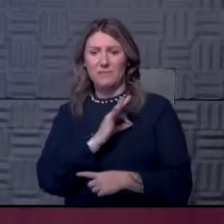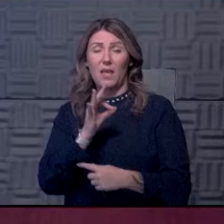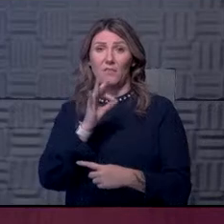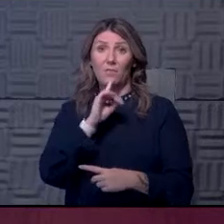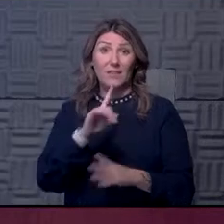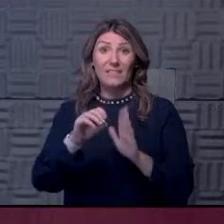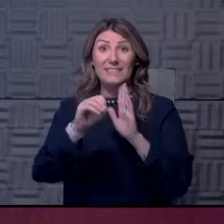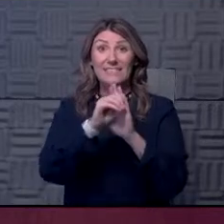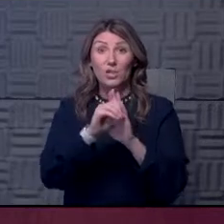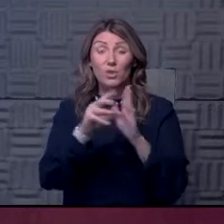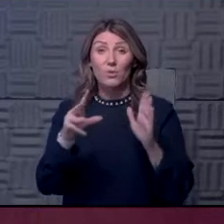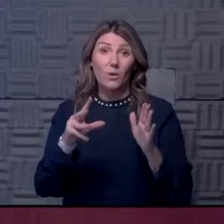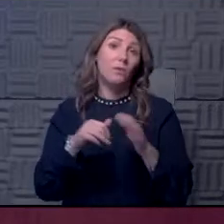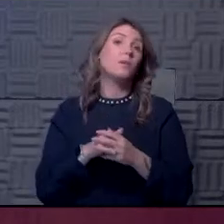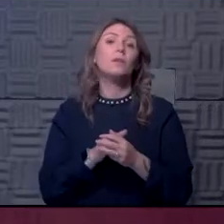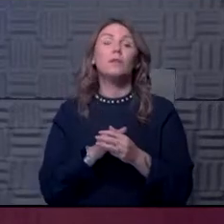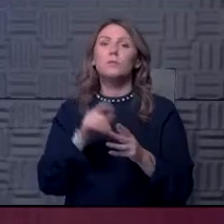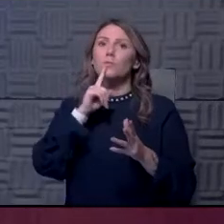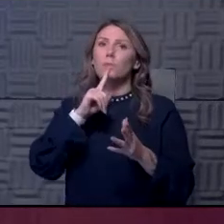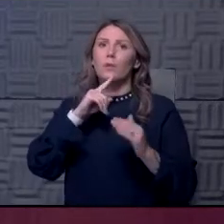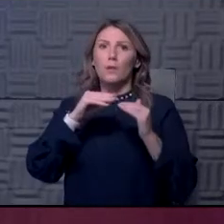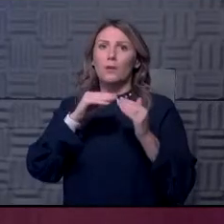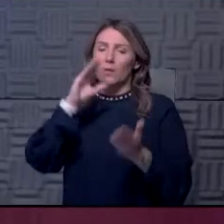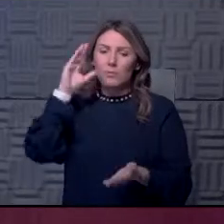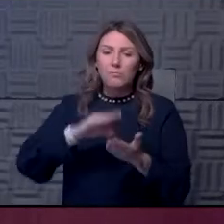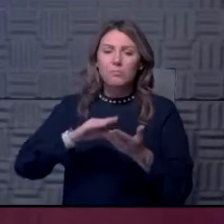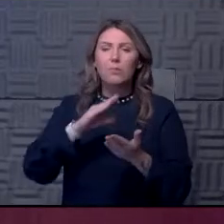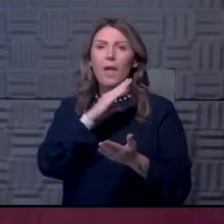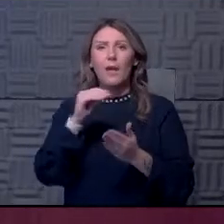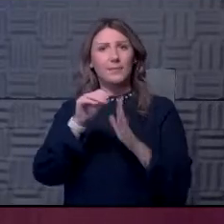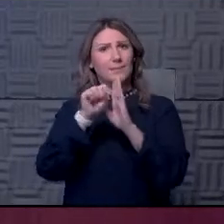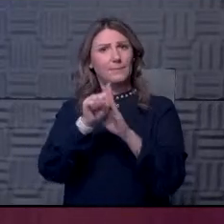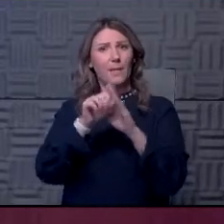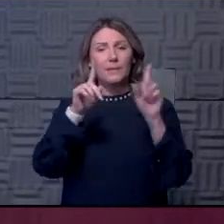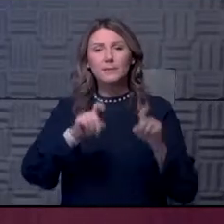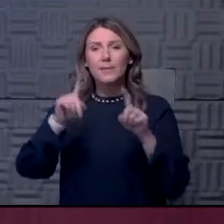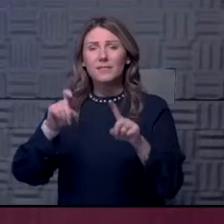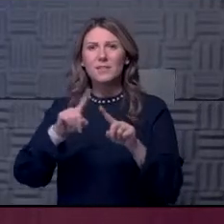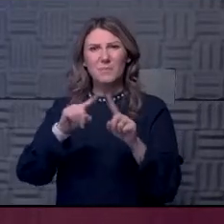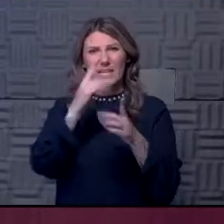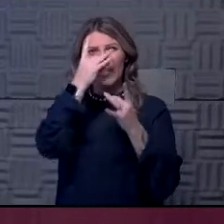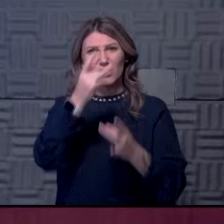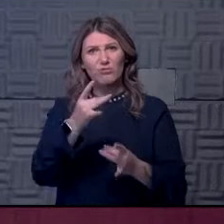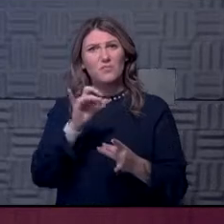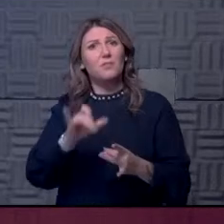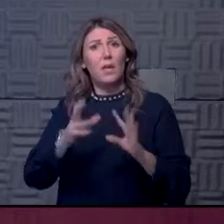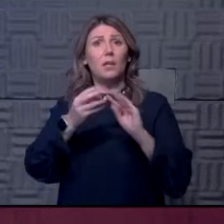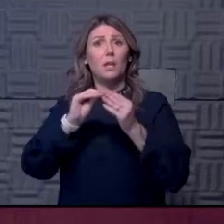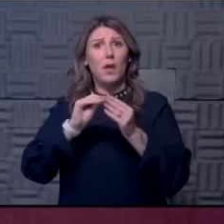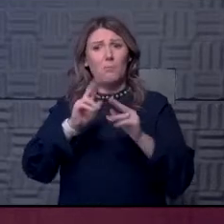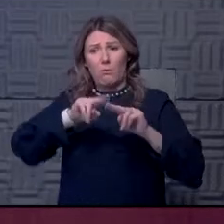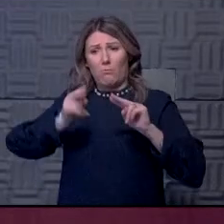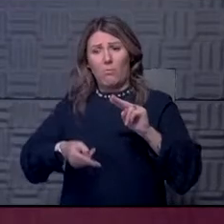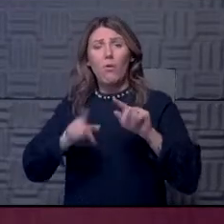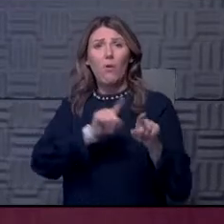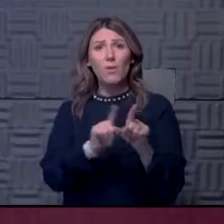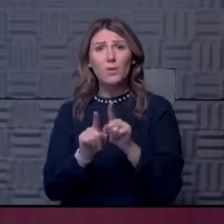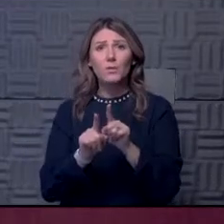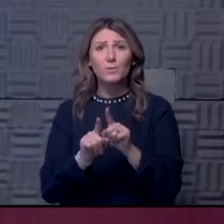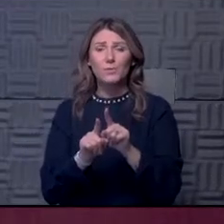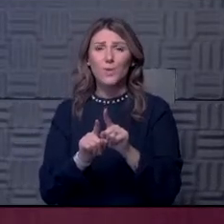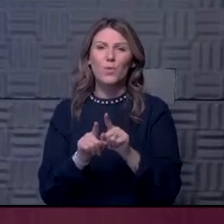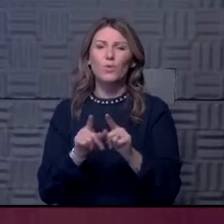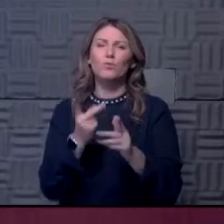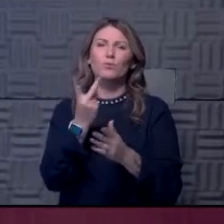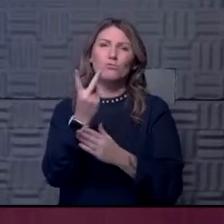really has come down dramatically. Of course, we're symptomatic testing as well. But interestingly, that number has dropped pretty significantly. So both we have